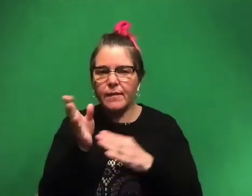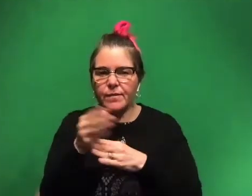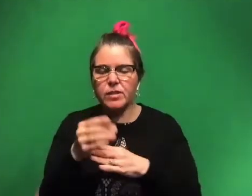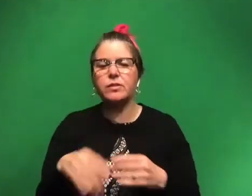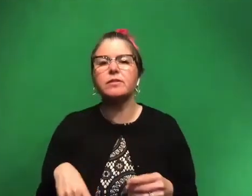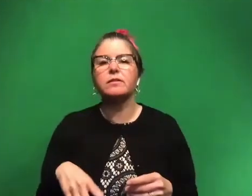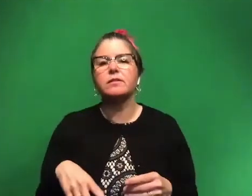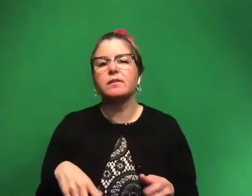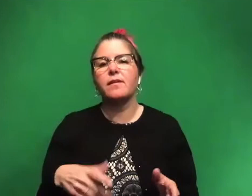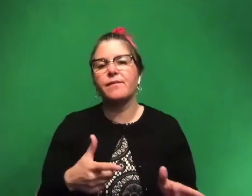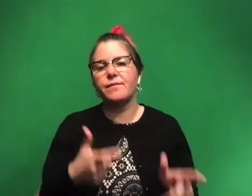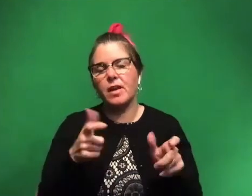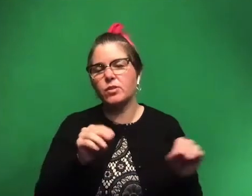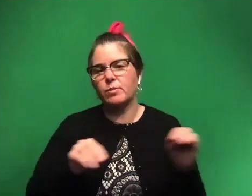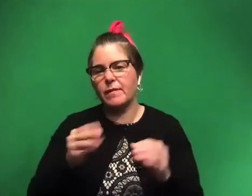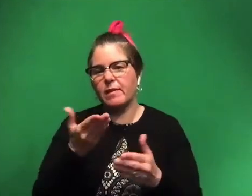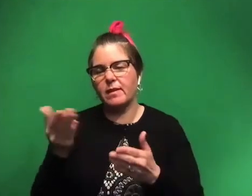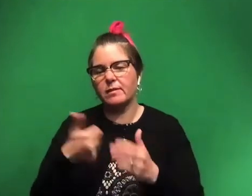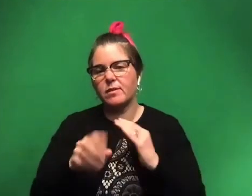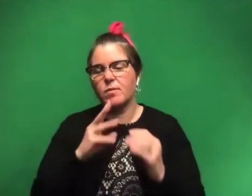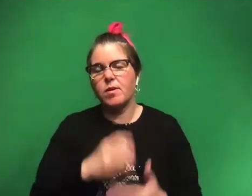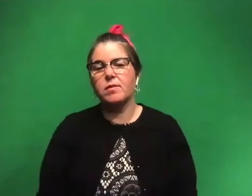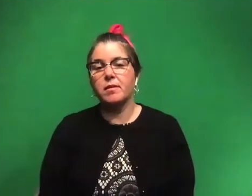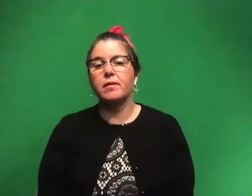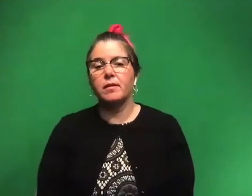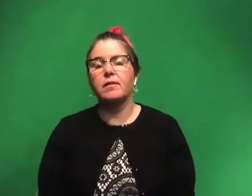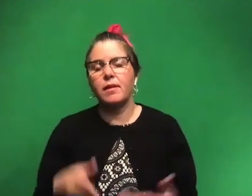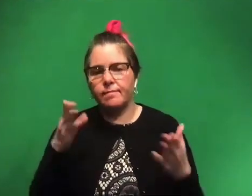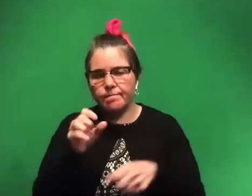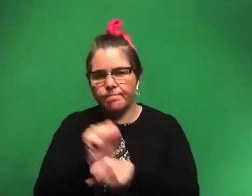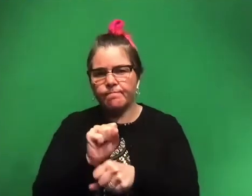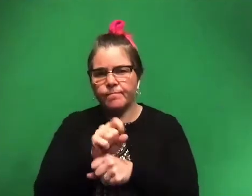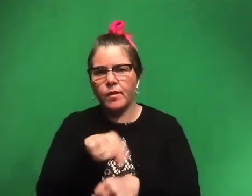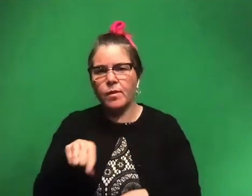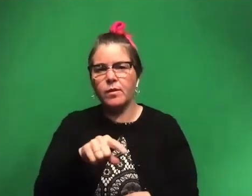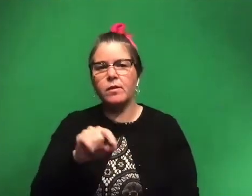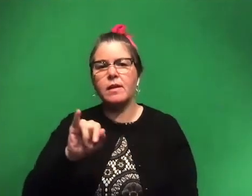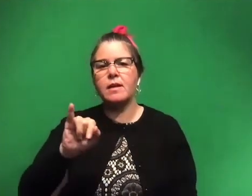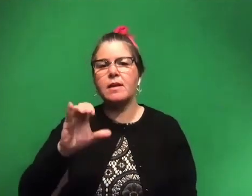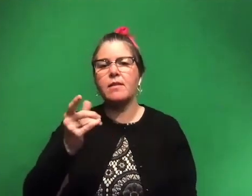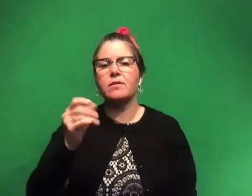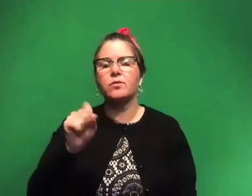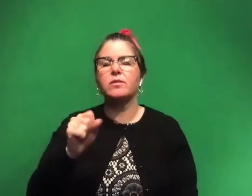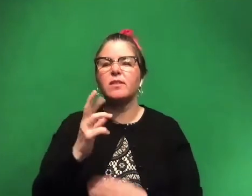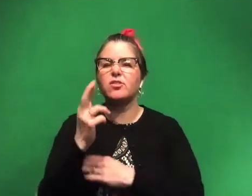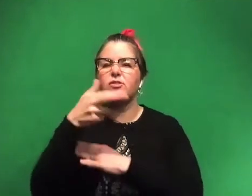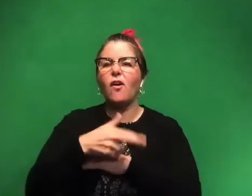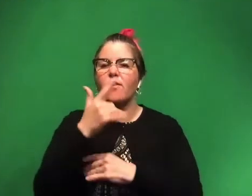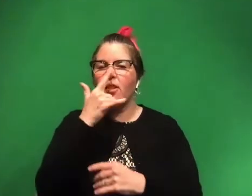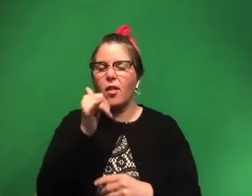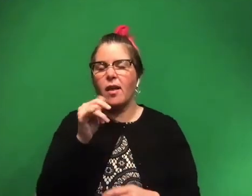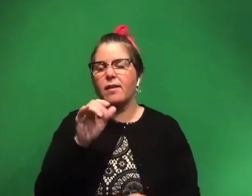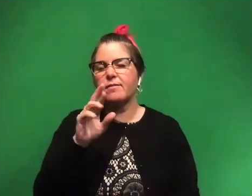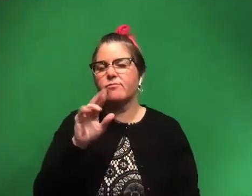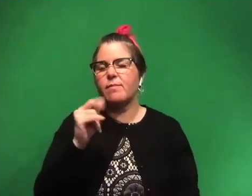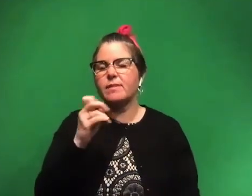moving underwater creatures. Yeah. So I did a lot of work on those and then ichthyosaurs, the little dolphin reptile looking animal.